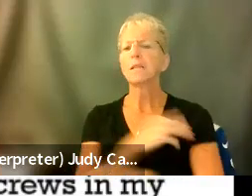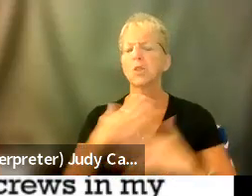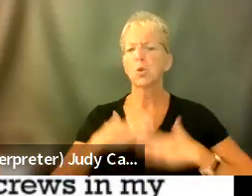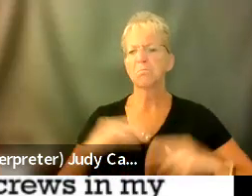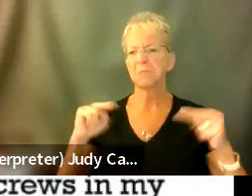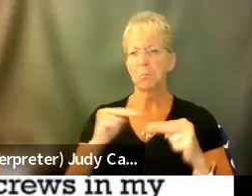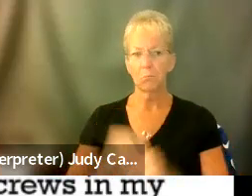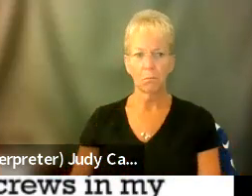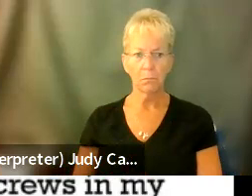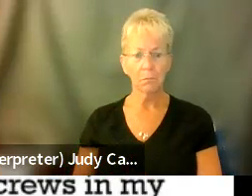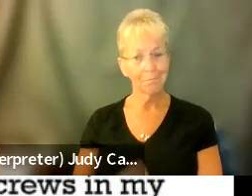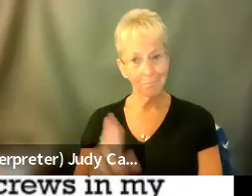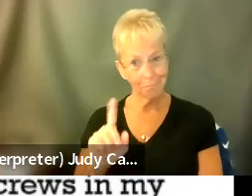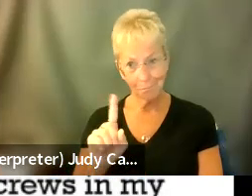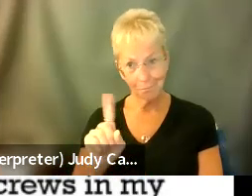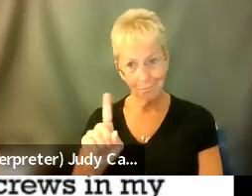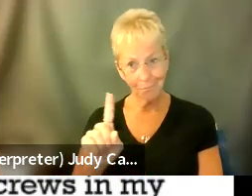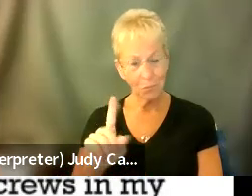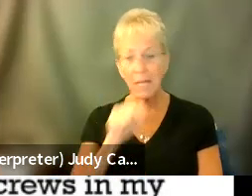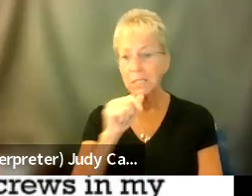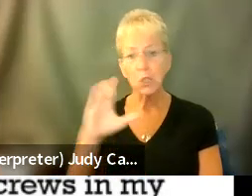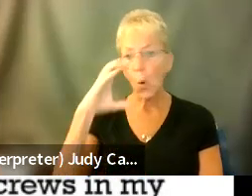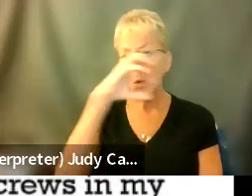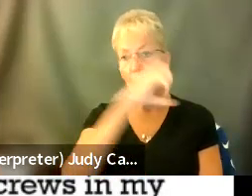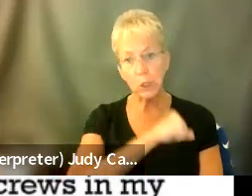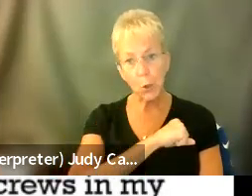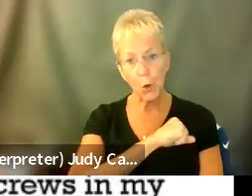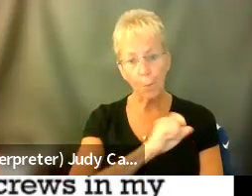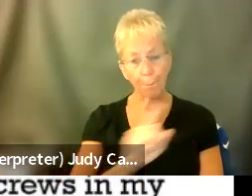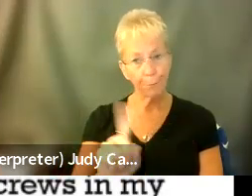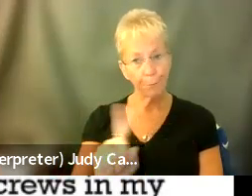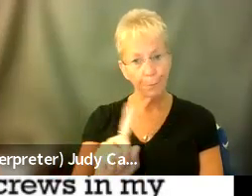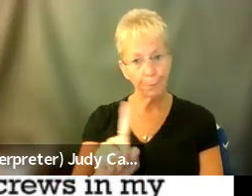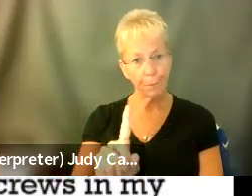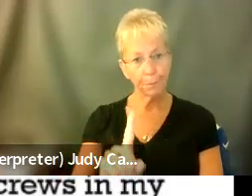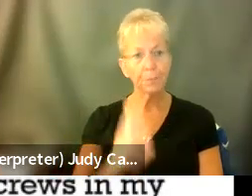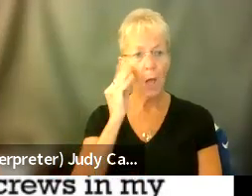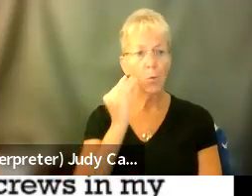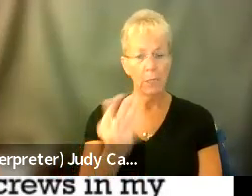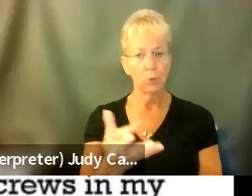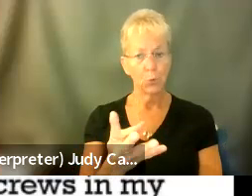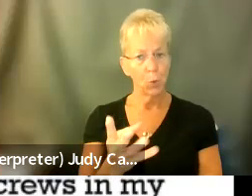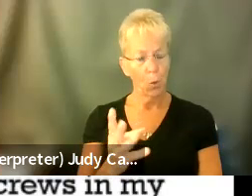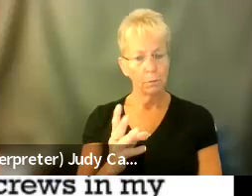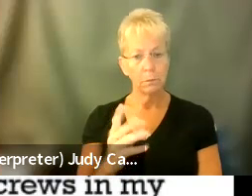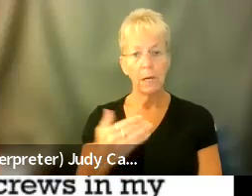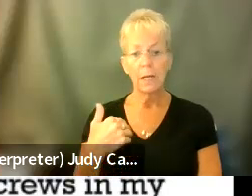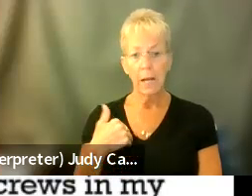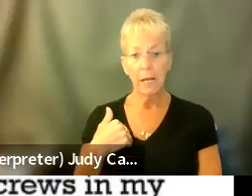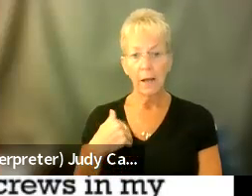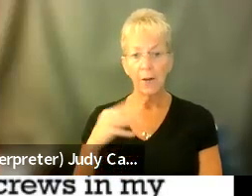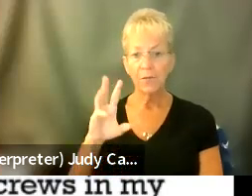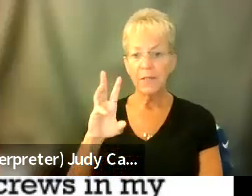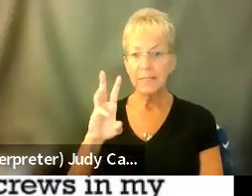assume you or your doctors don't assume just to let you know. And I'll tell you more about this coming up, but I had six